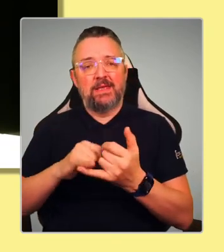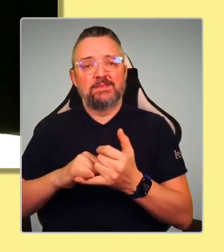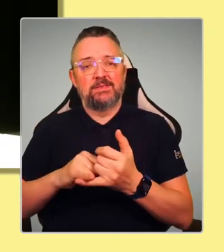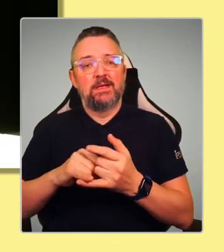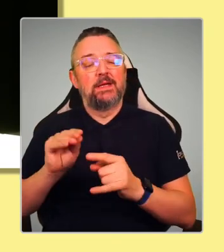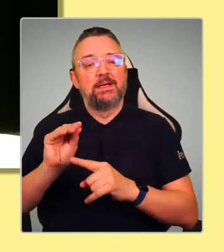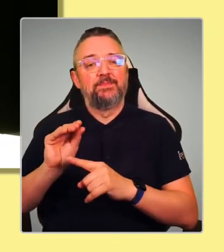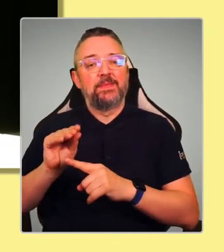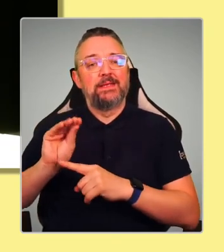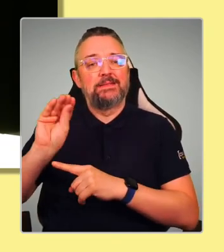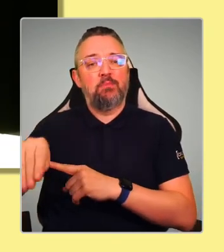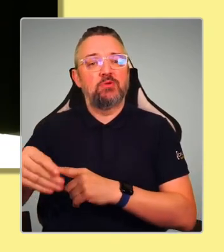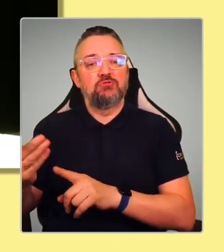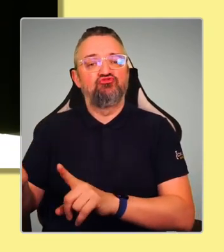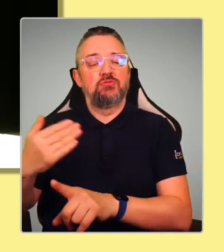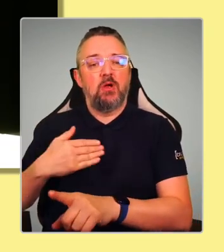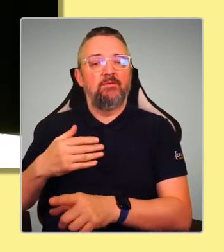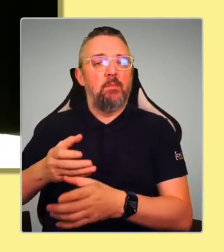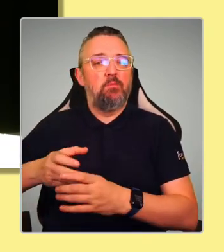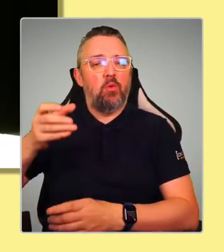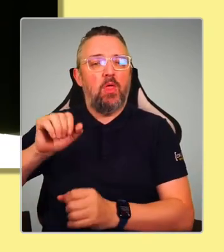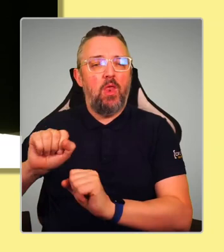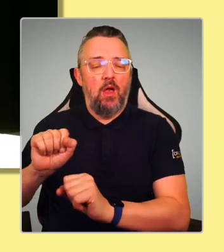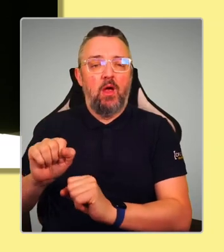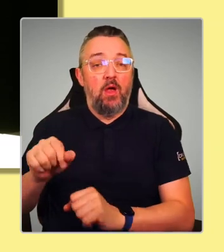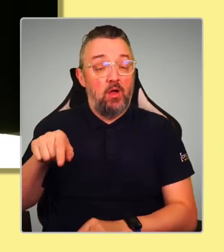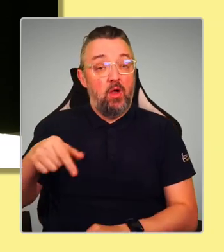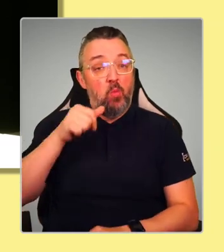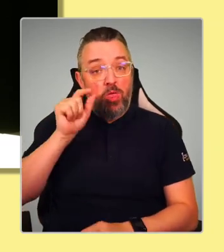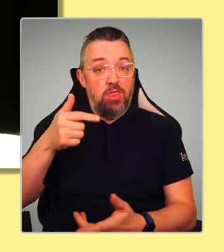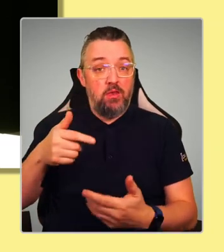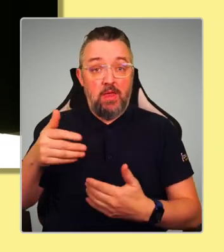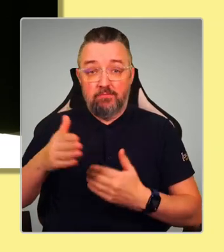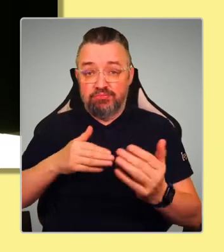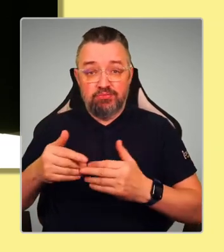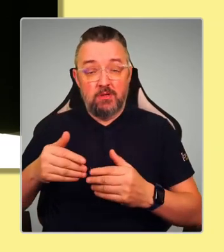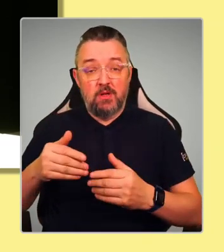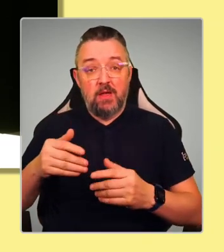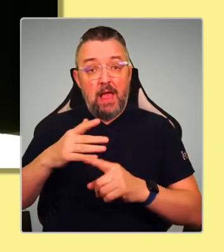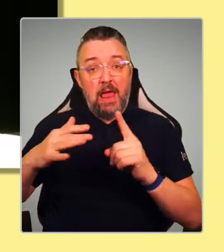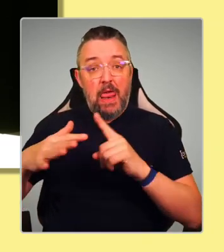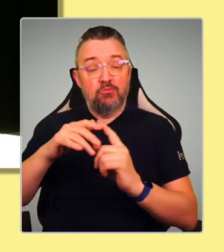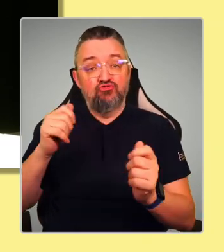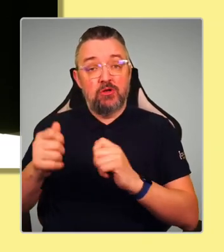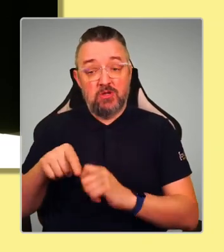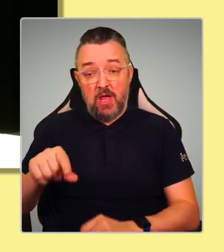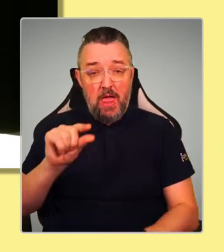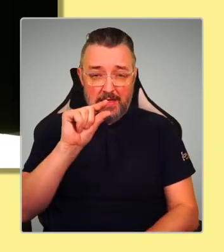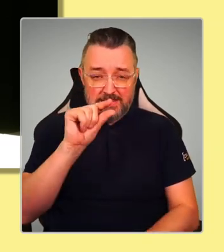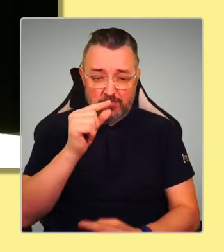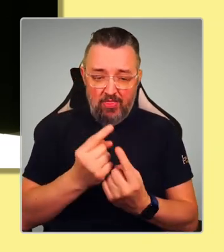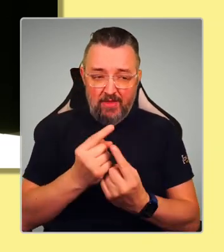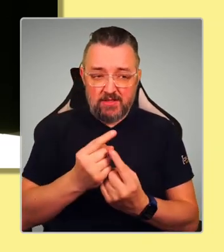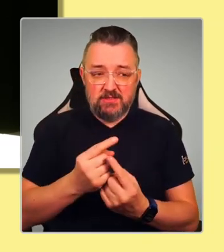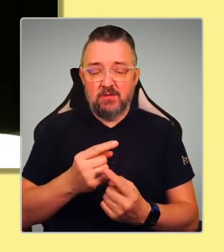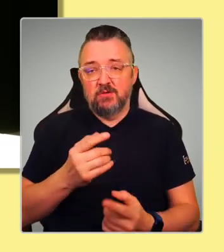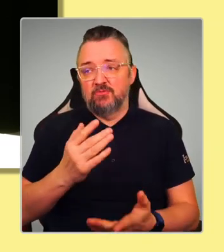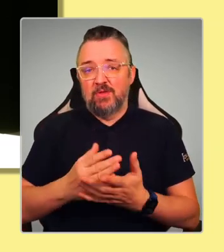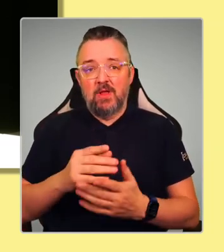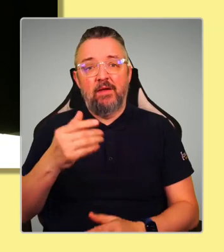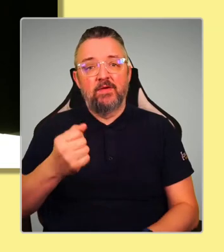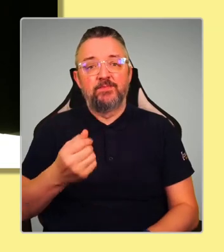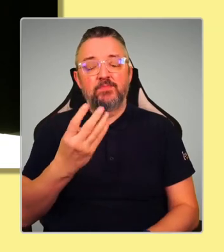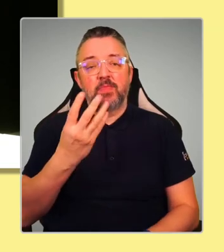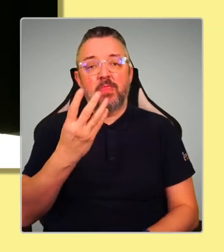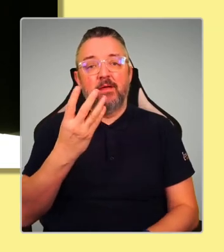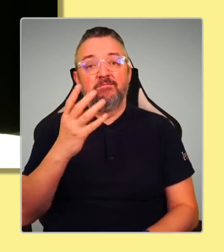are going to be leaders in tackling climate change. If we can't even take the small steps, and there's about 40 deposit return schemes right across